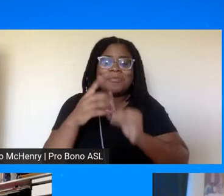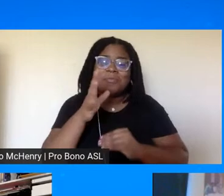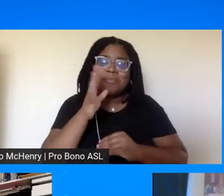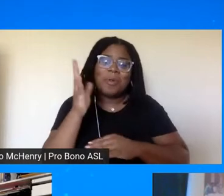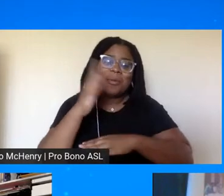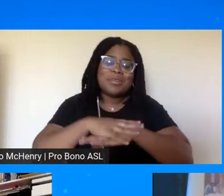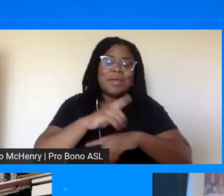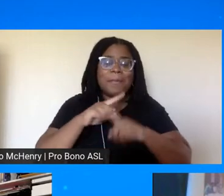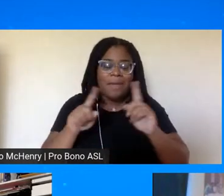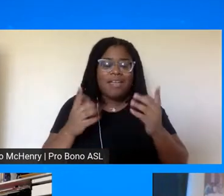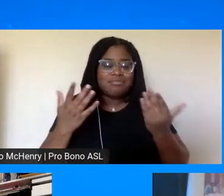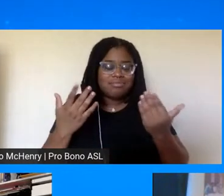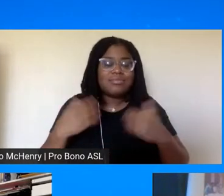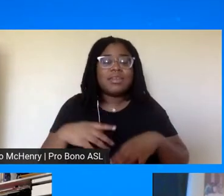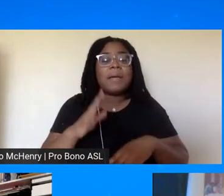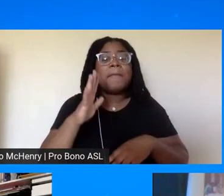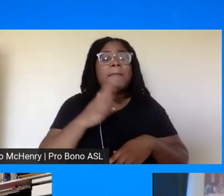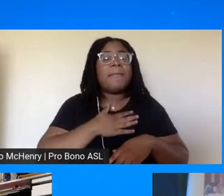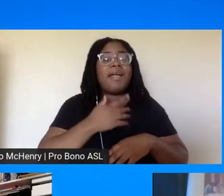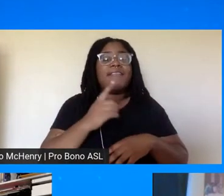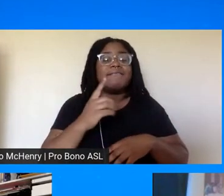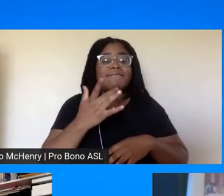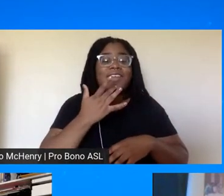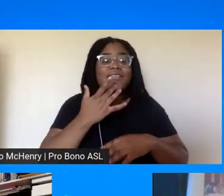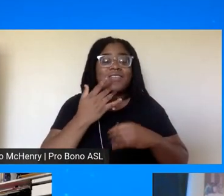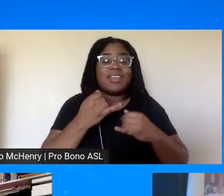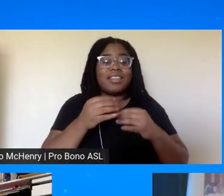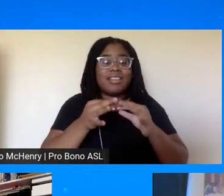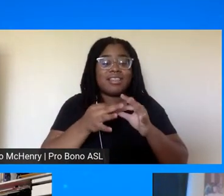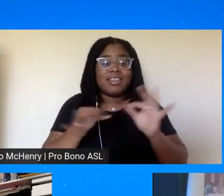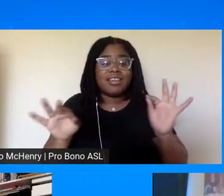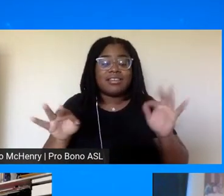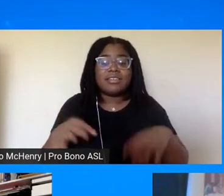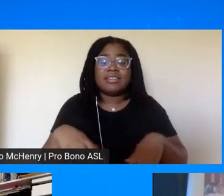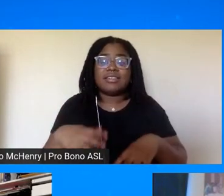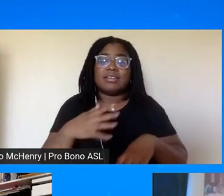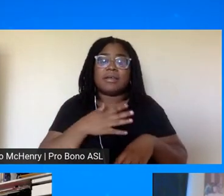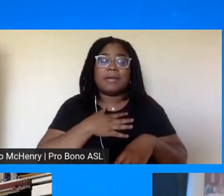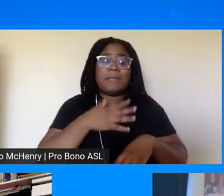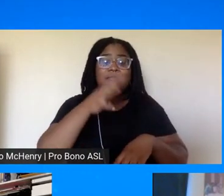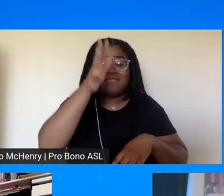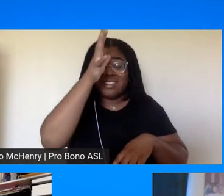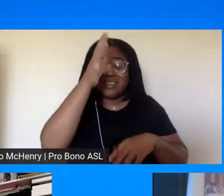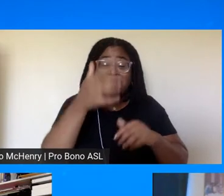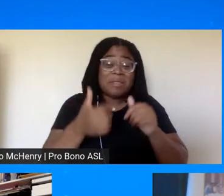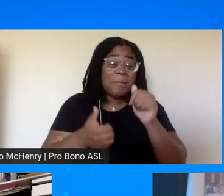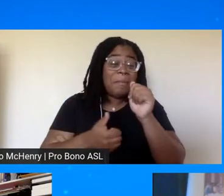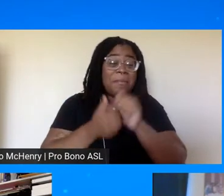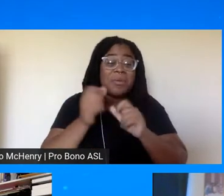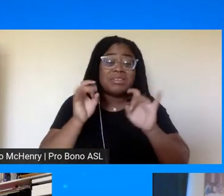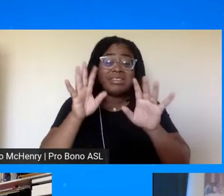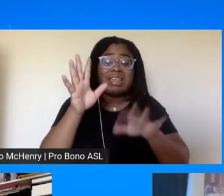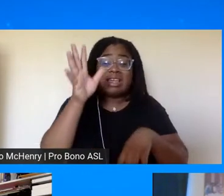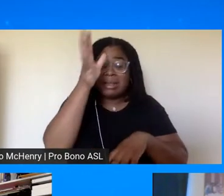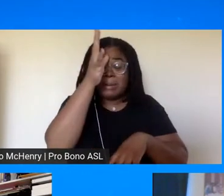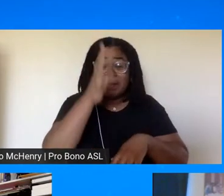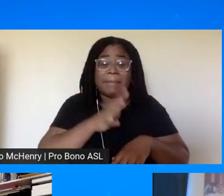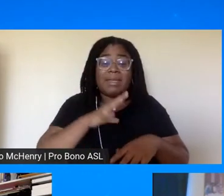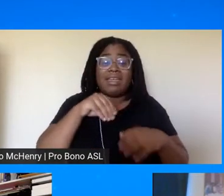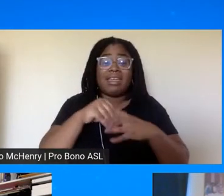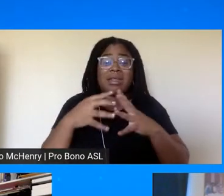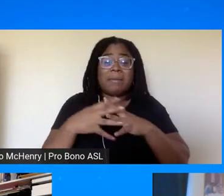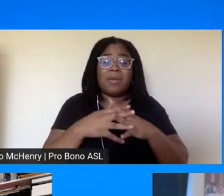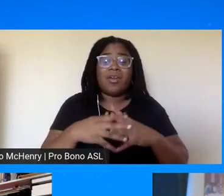i'll just say my favorite line my father was the most hated man in america in 1968 um